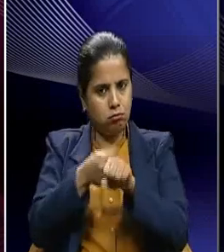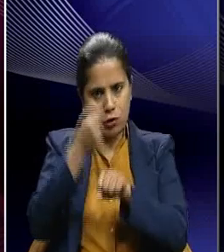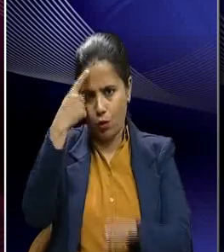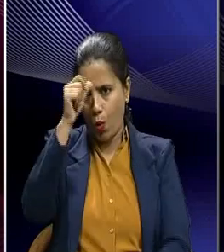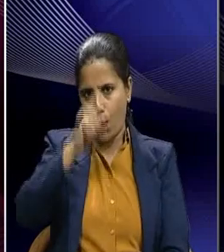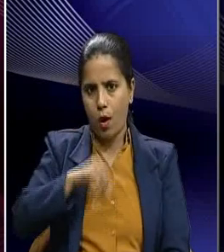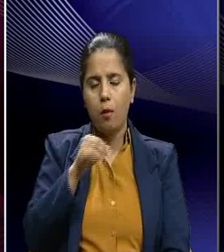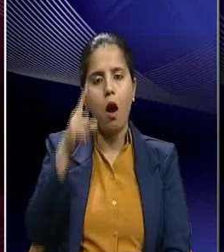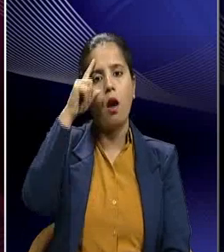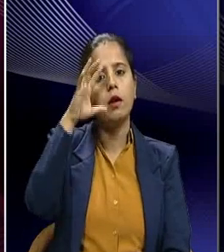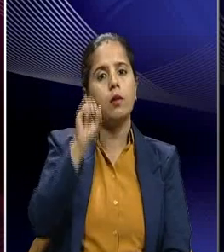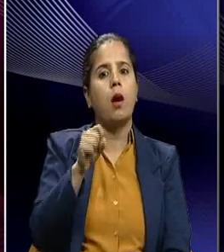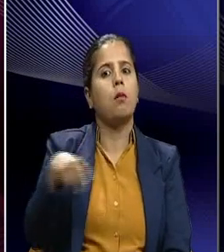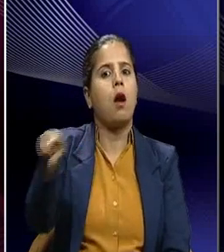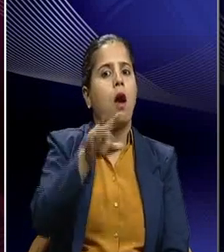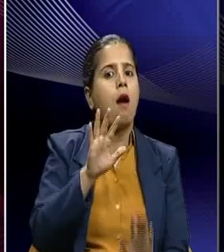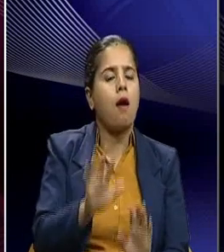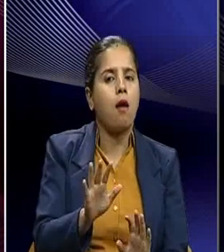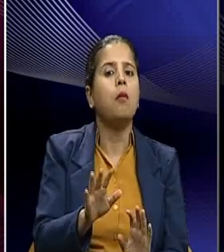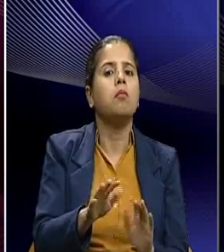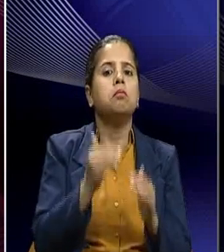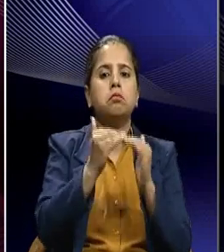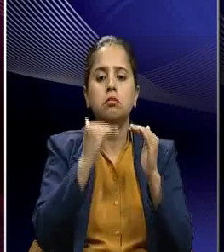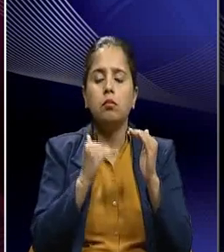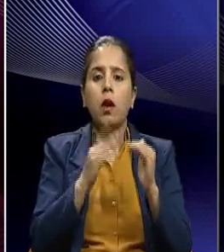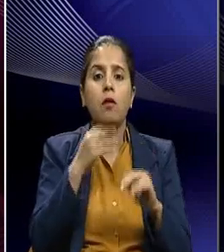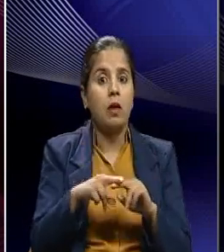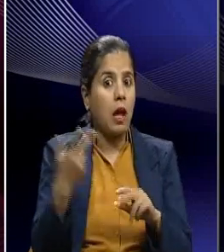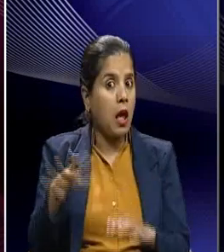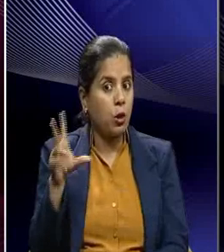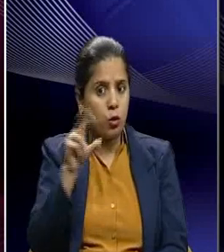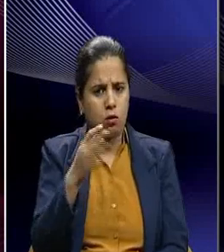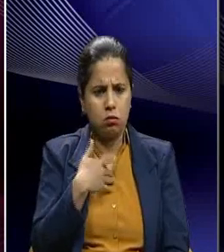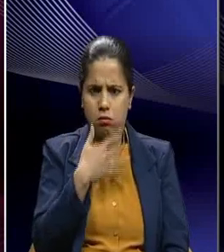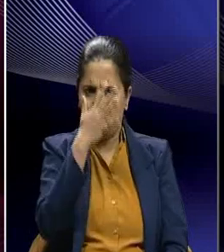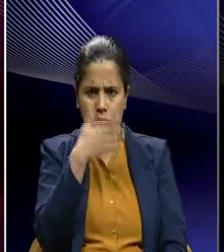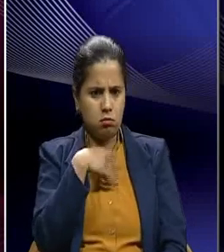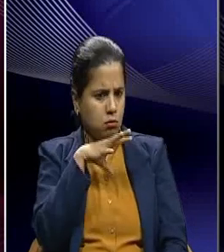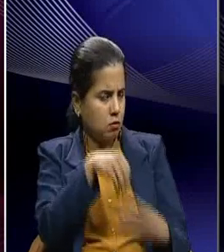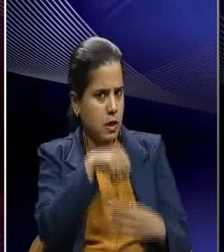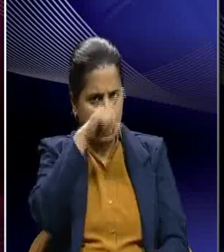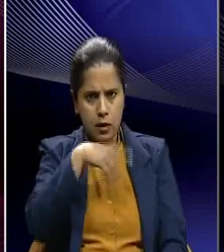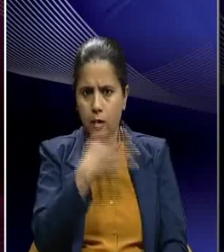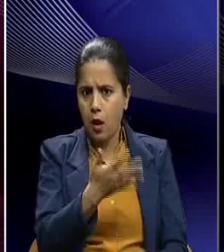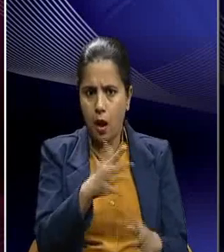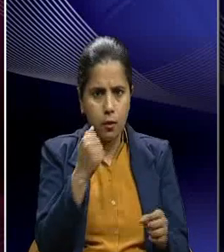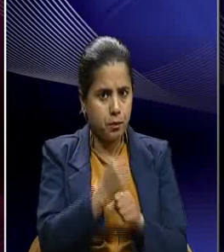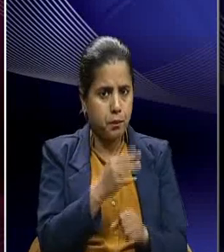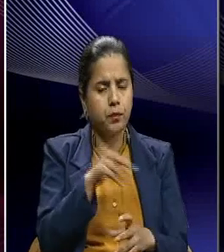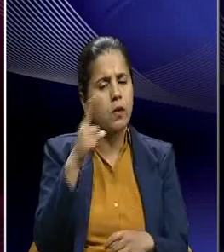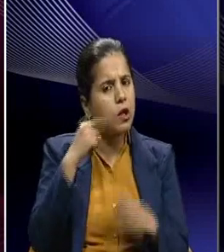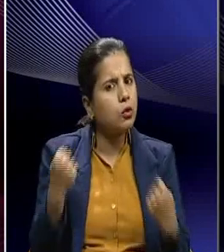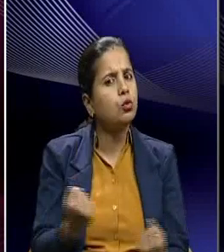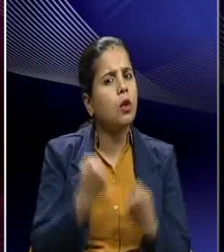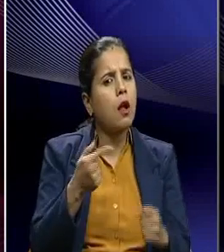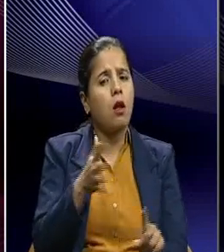of the possibility of anarchy in an event where if they refused to join the Indian state. And he always was